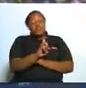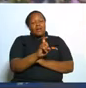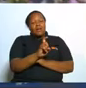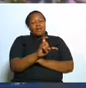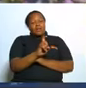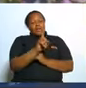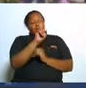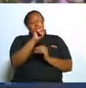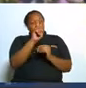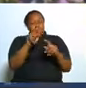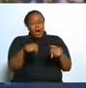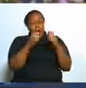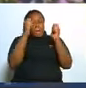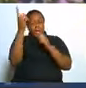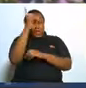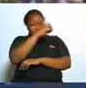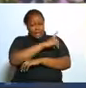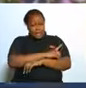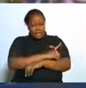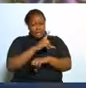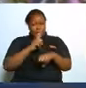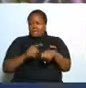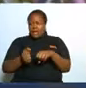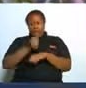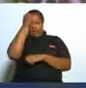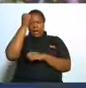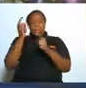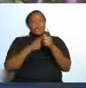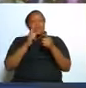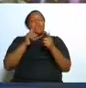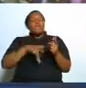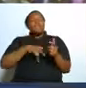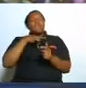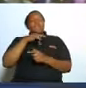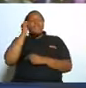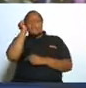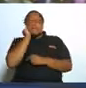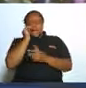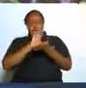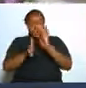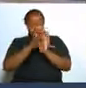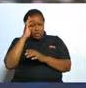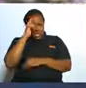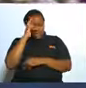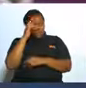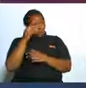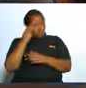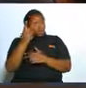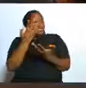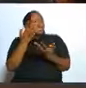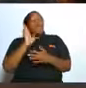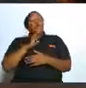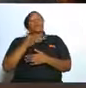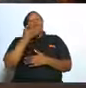have ever happened one day when you just wake up in the morning you feel sad without reason you see they say yes